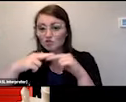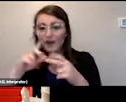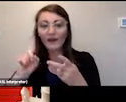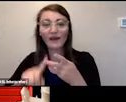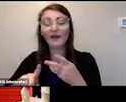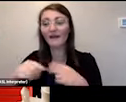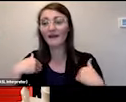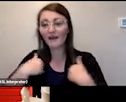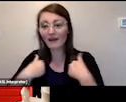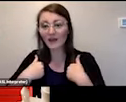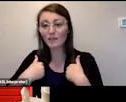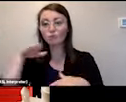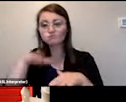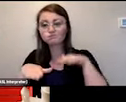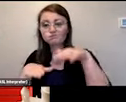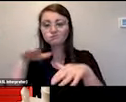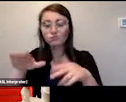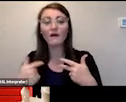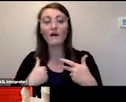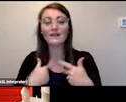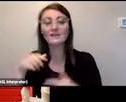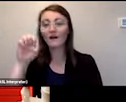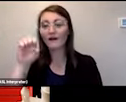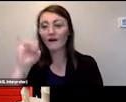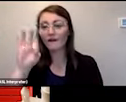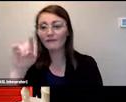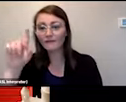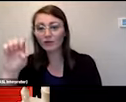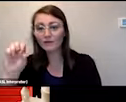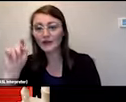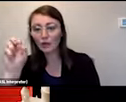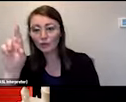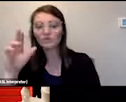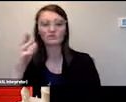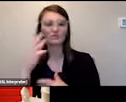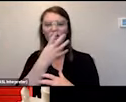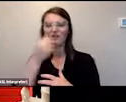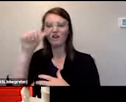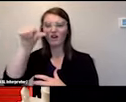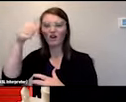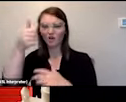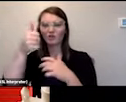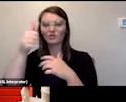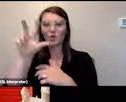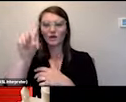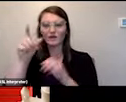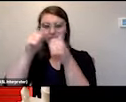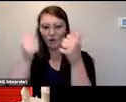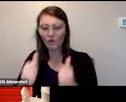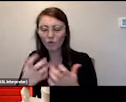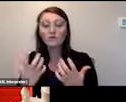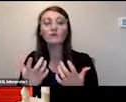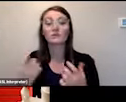eiffel tower and among others so we've done over 900 models now since